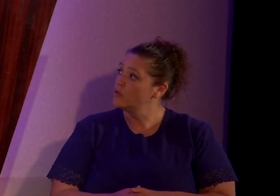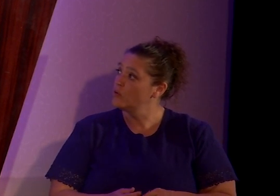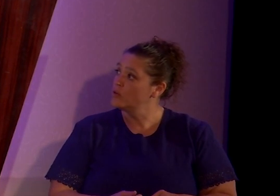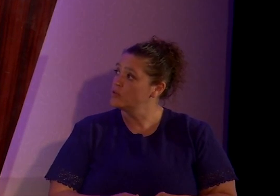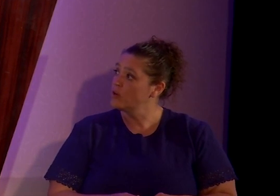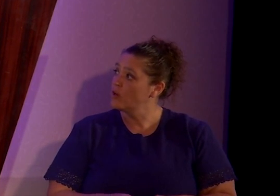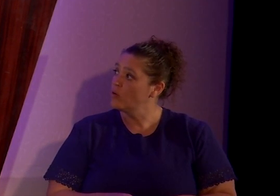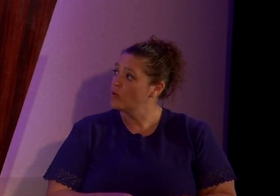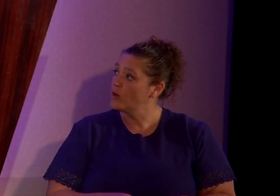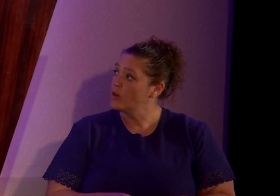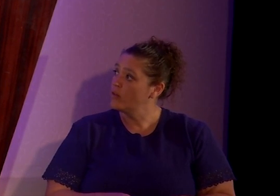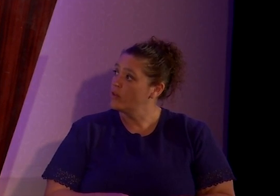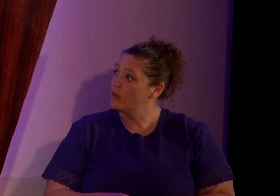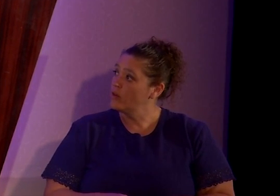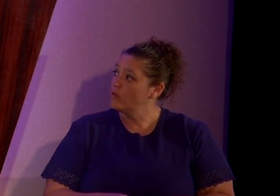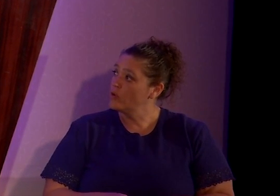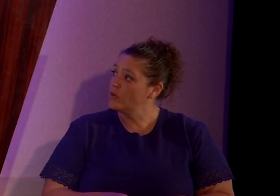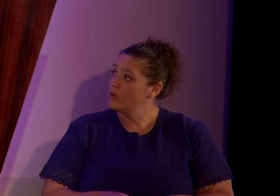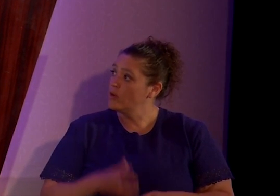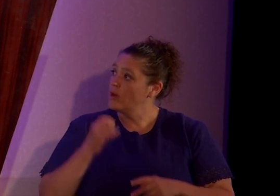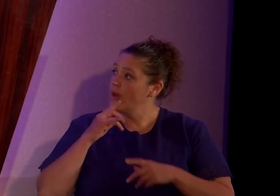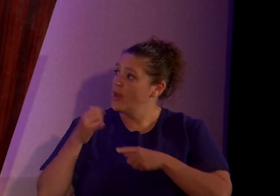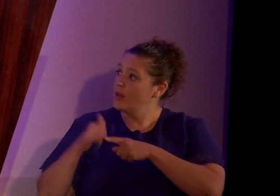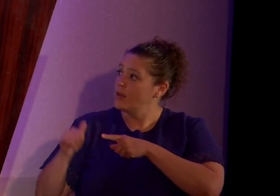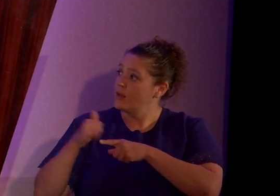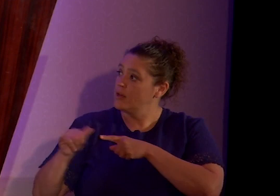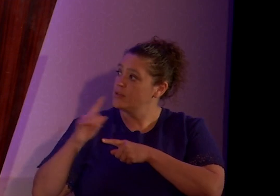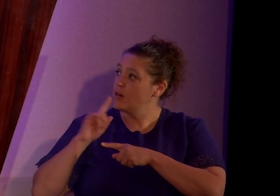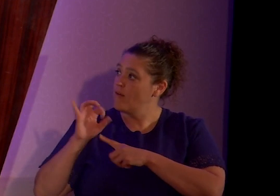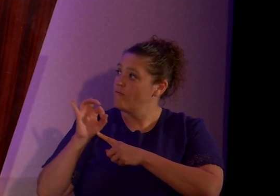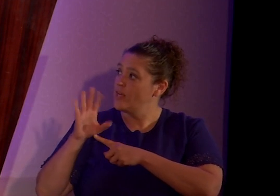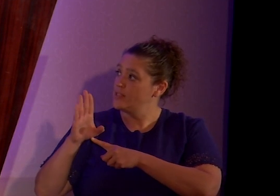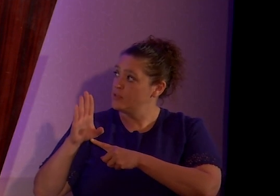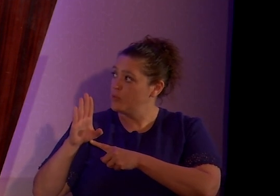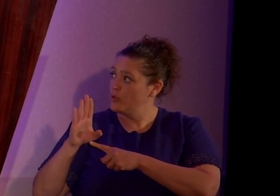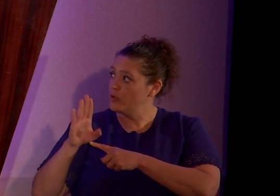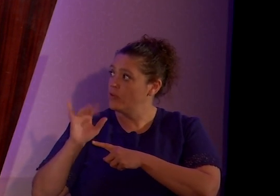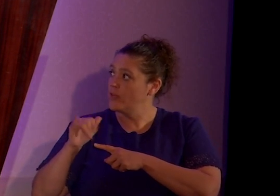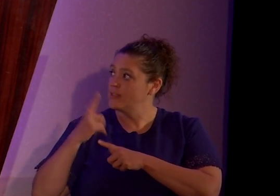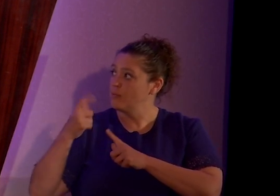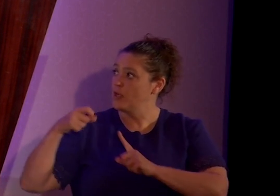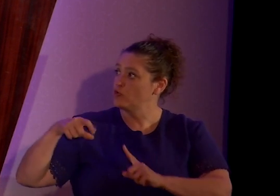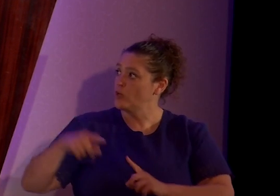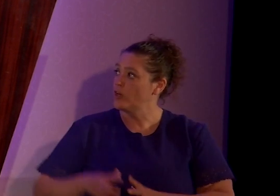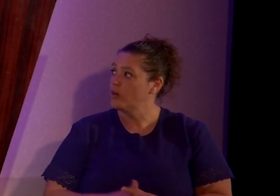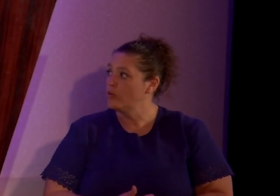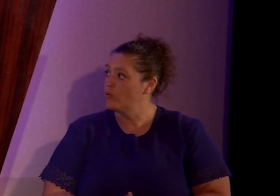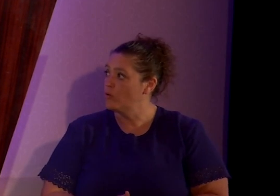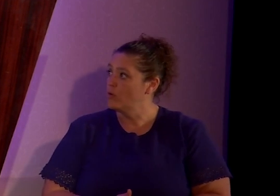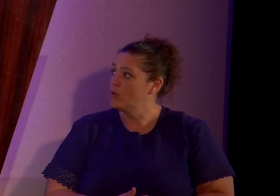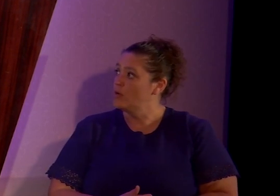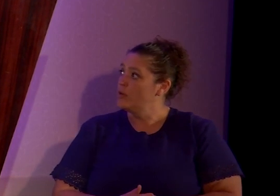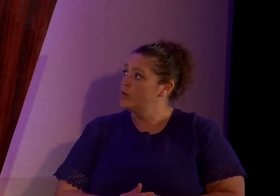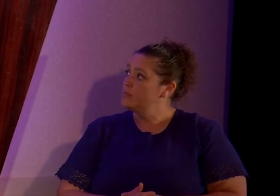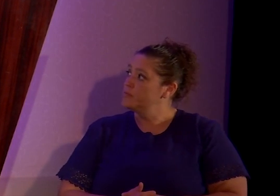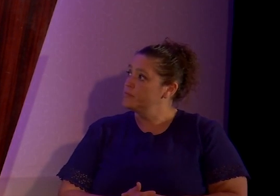Oh, and then, um, cussing on Facebook because that's apparently one of their big triggers. Um,